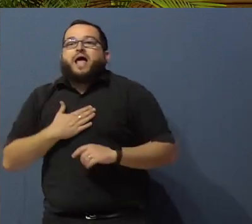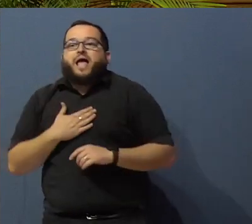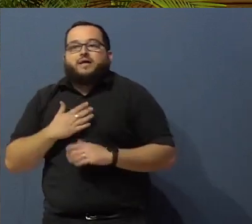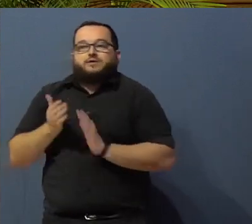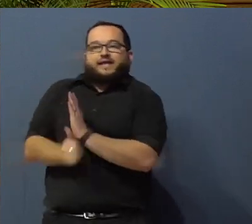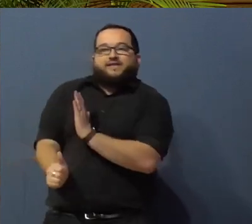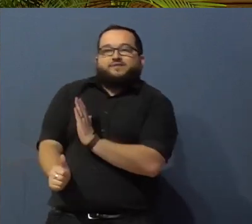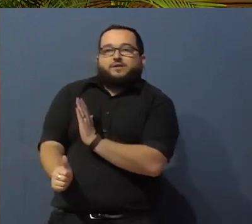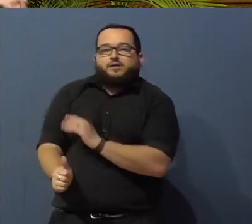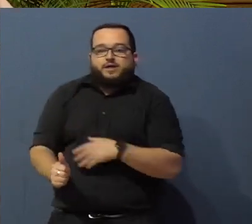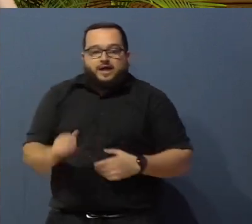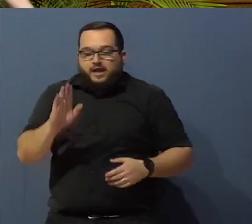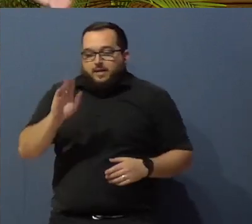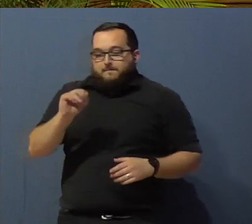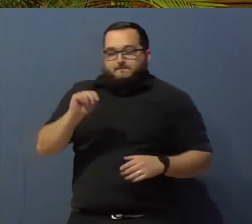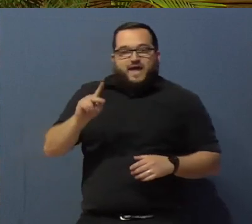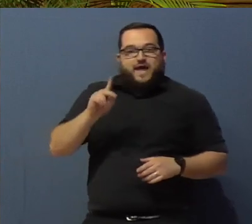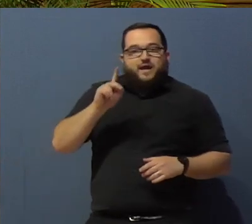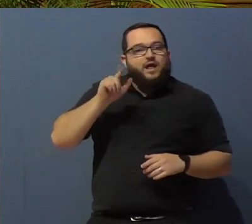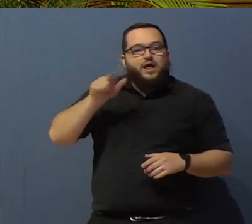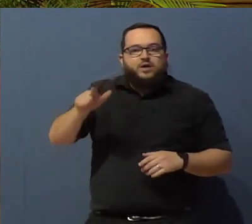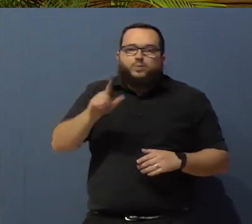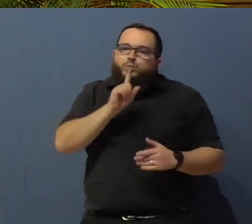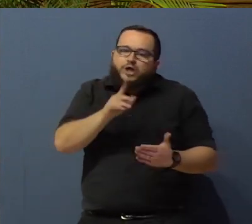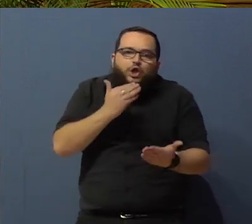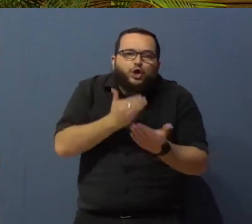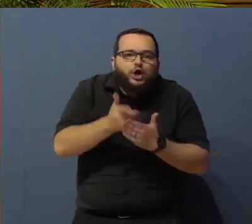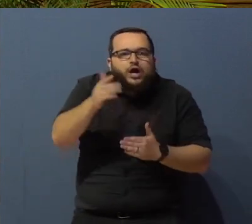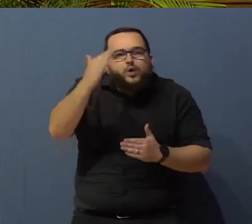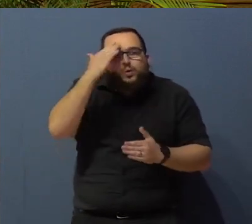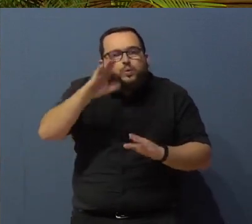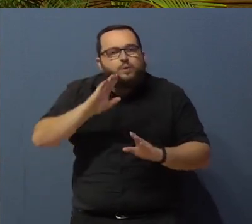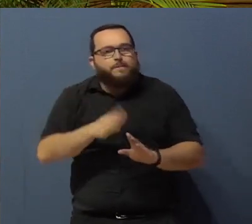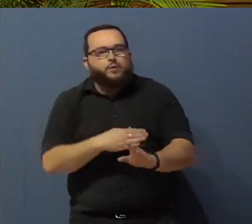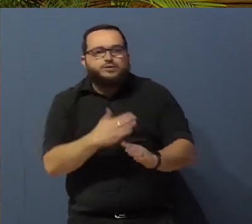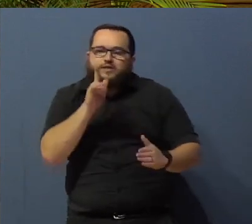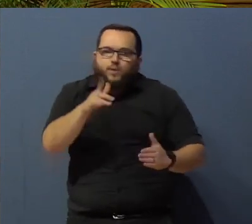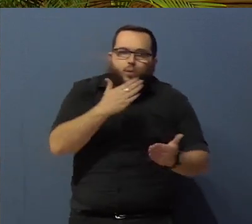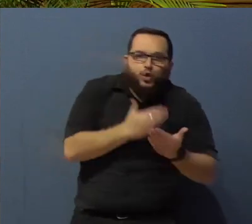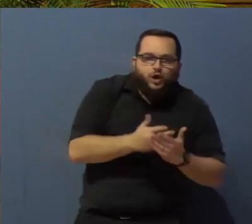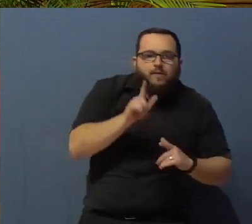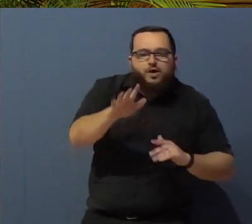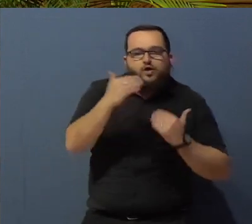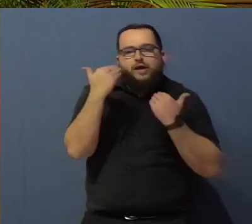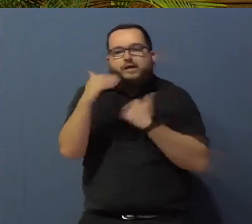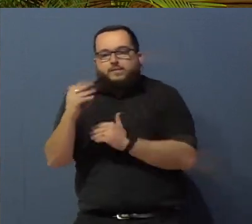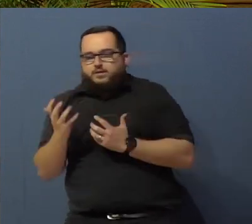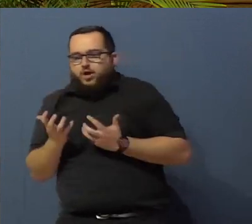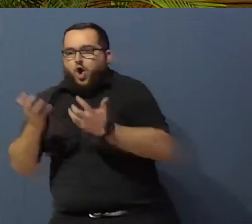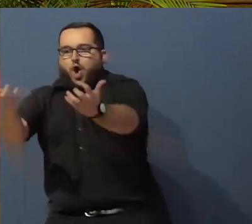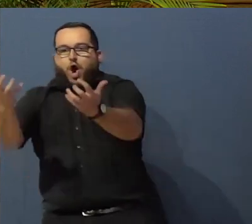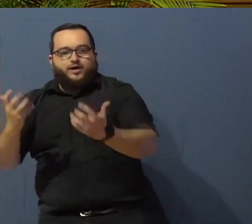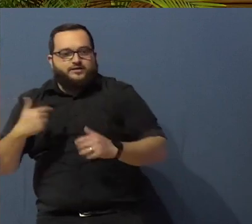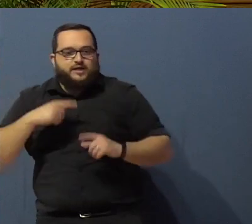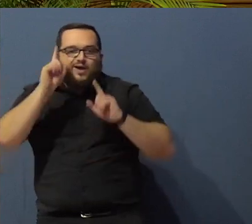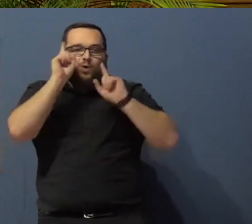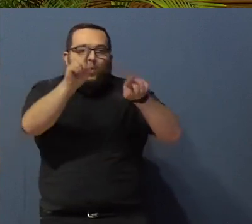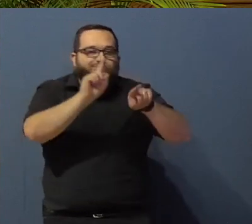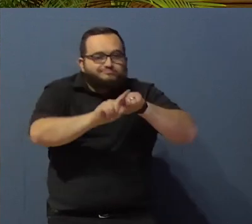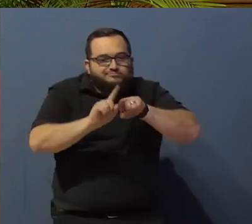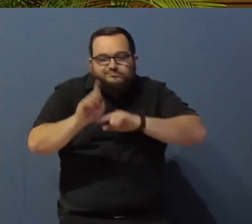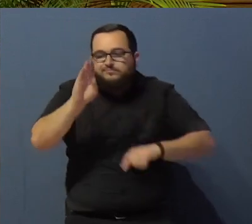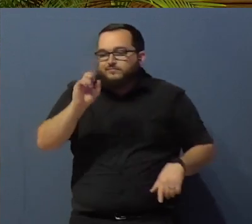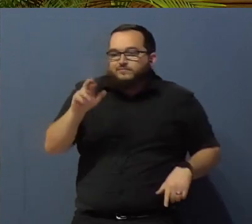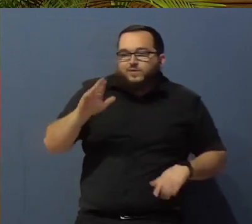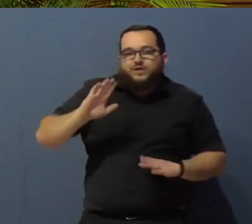They were really great. They knew their strength was music, and they knew their limitation was audience. They'd go to bars and sing.